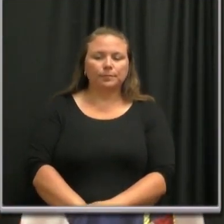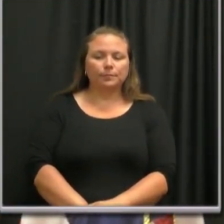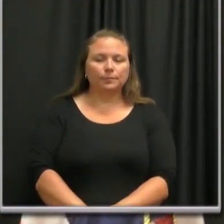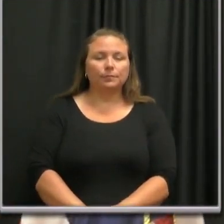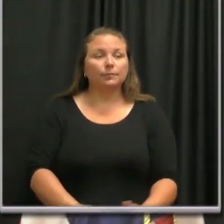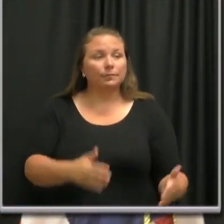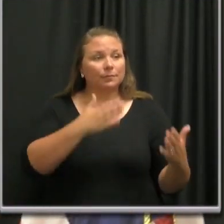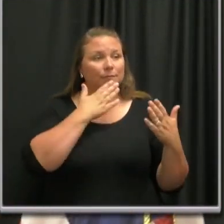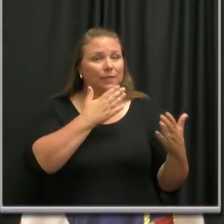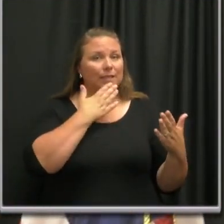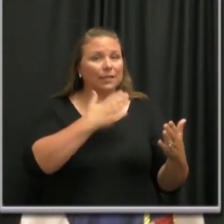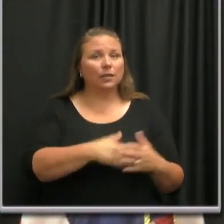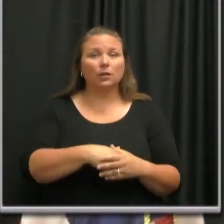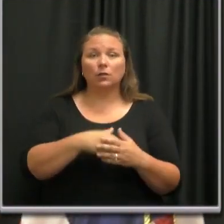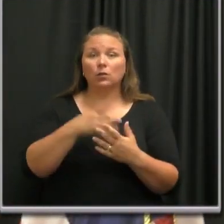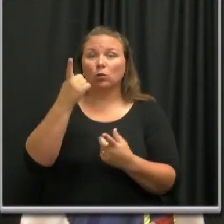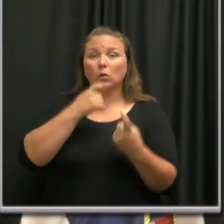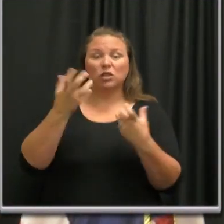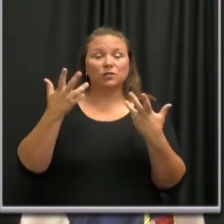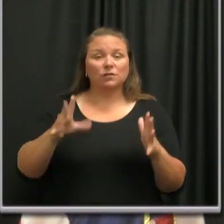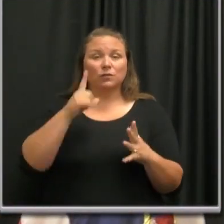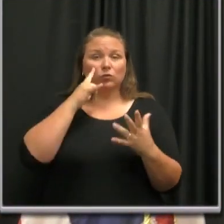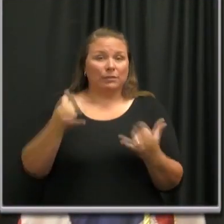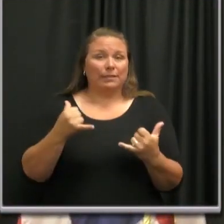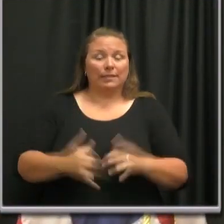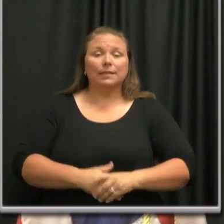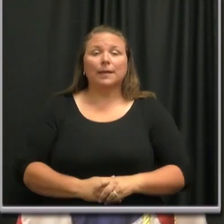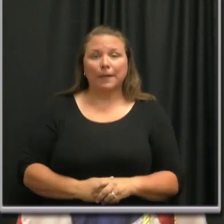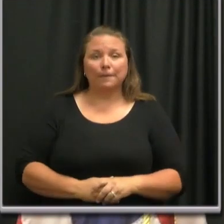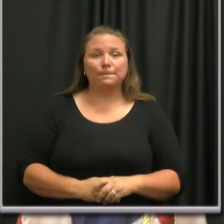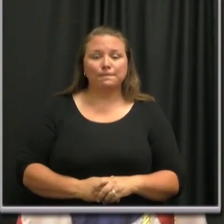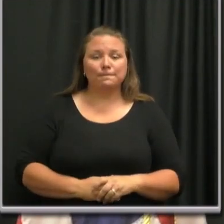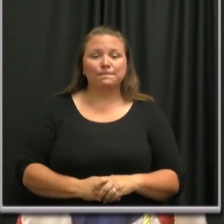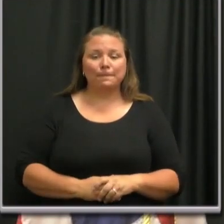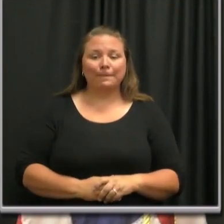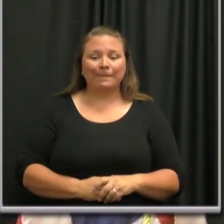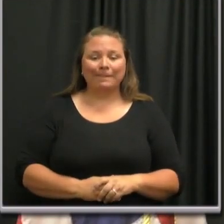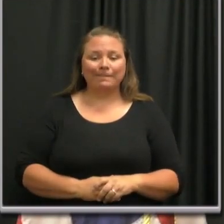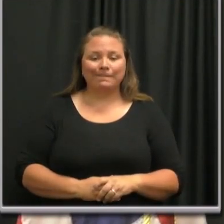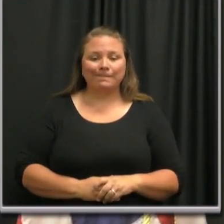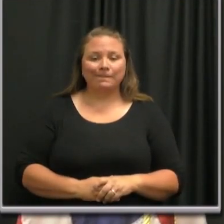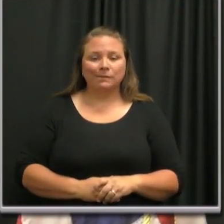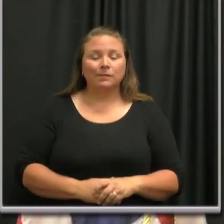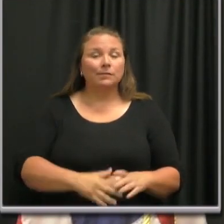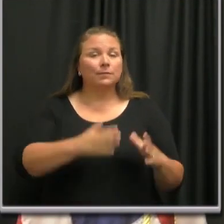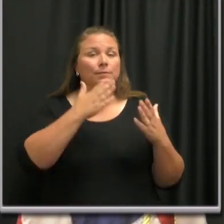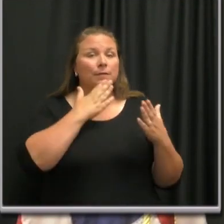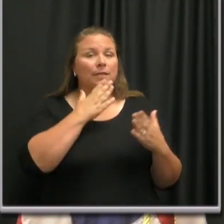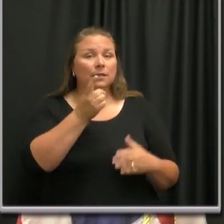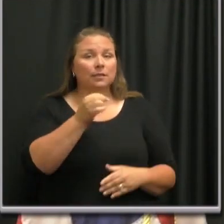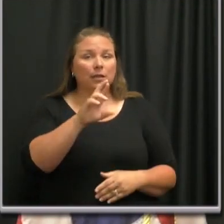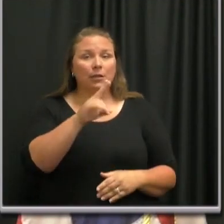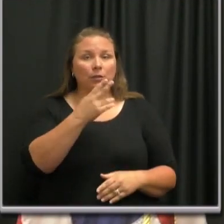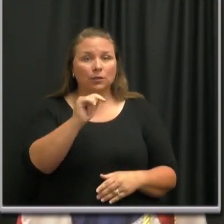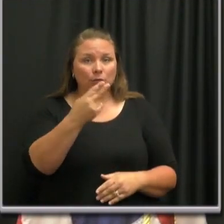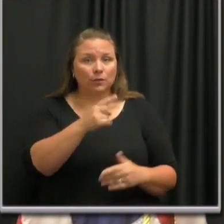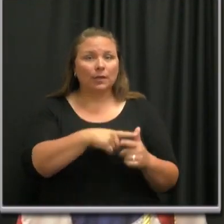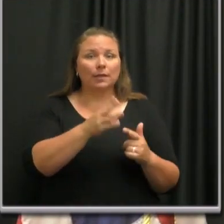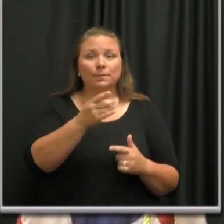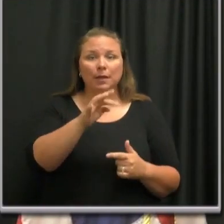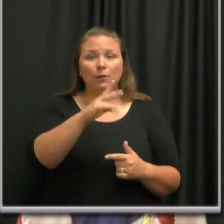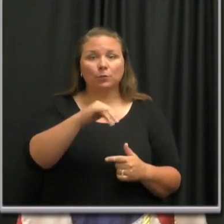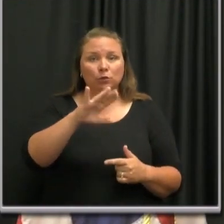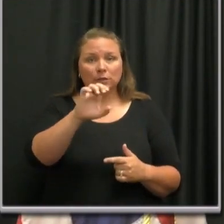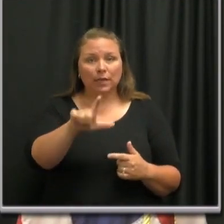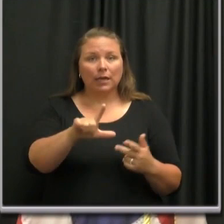Thank you, Dr. Hildreth. Those are all the questions we have in the queue this morning. I'd like to thank Dr. Hildreth, Mayor Purcell,